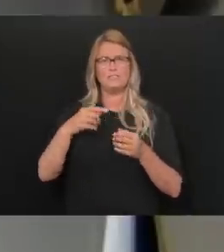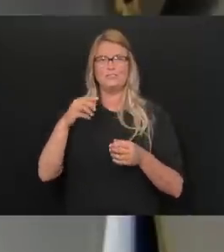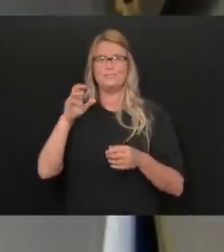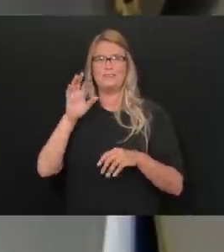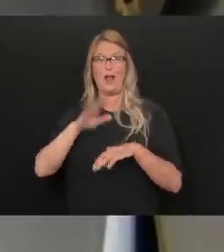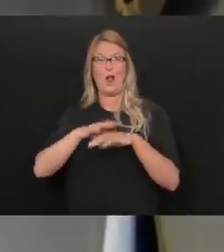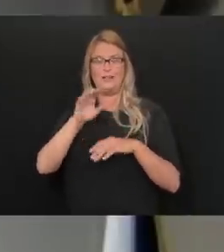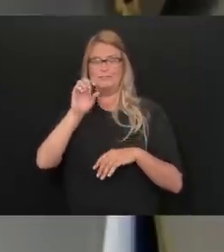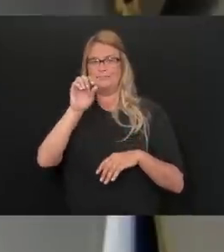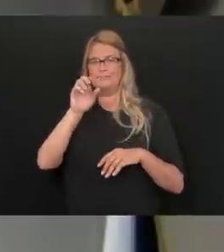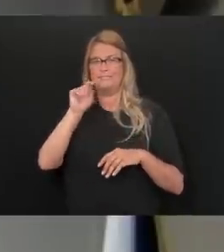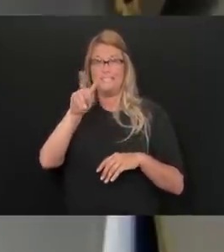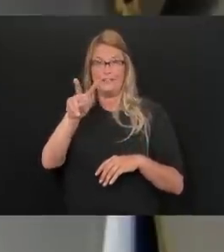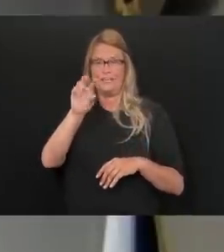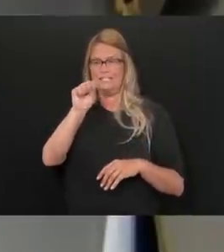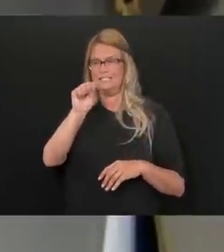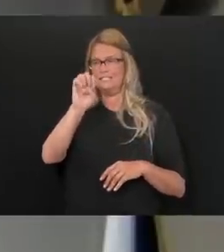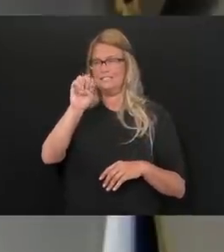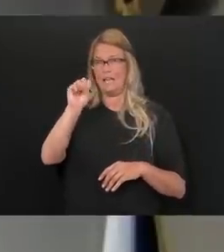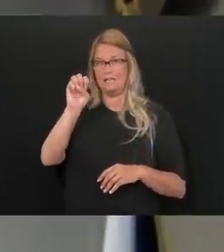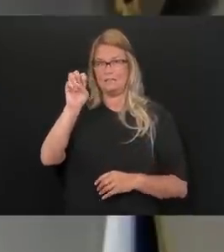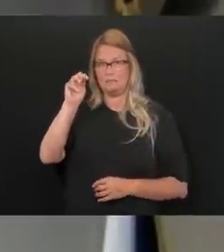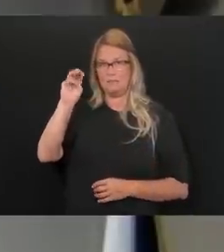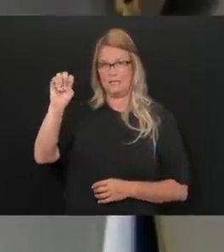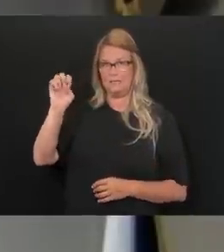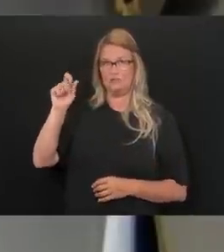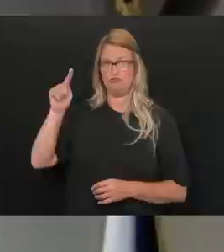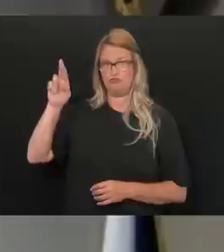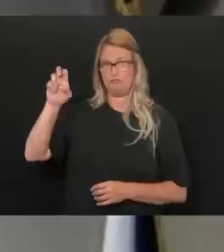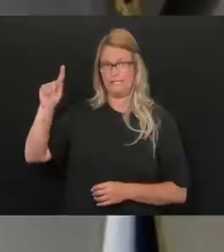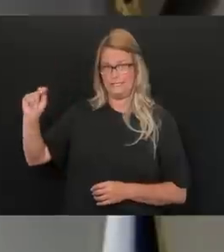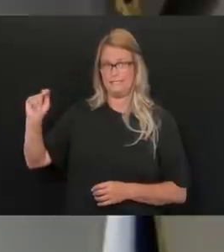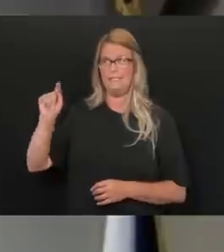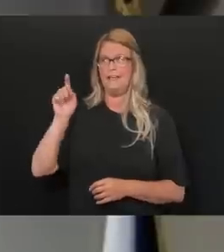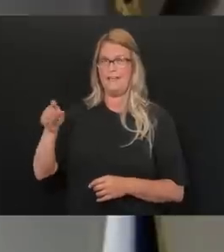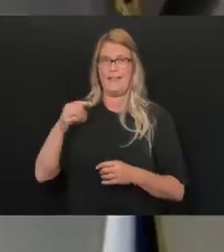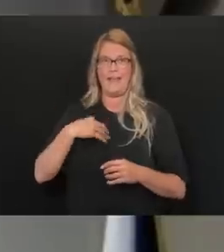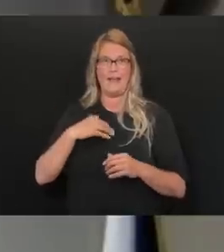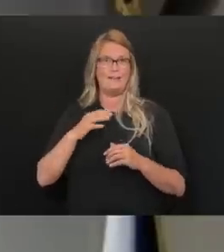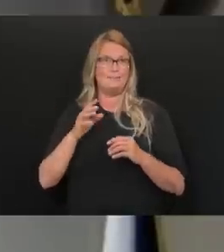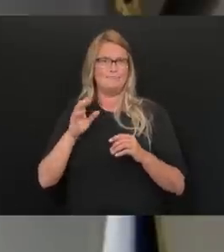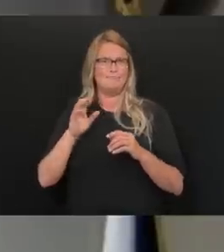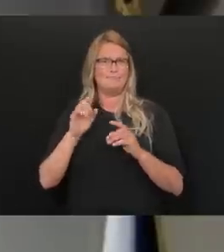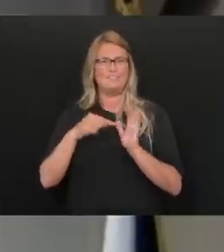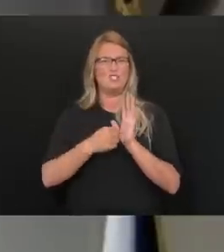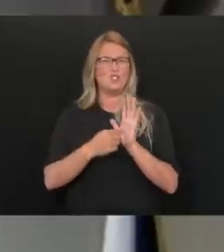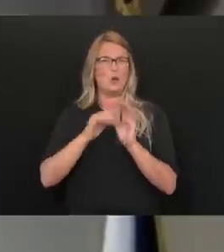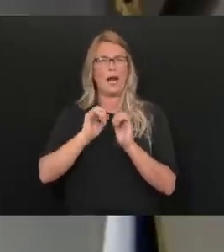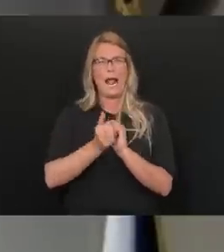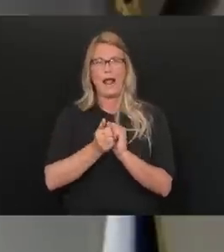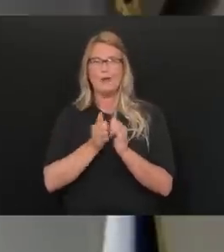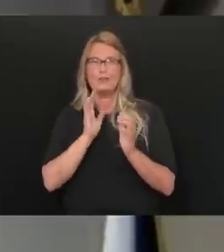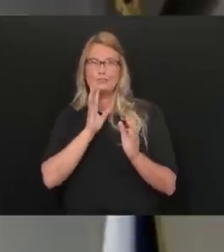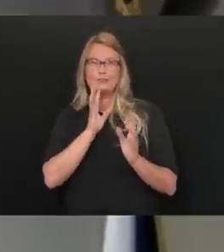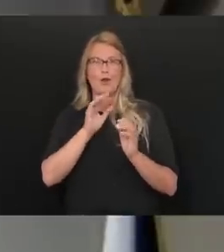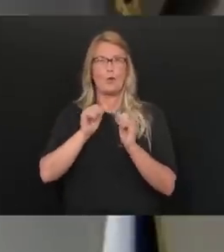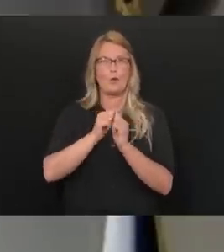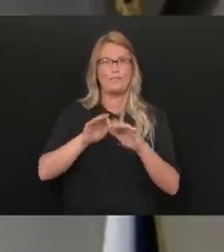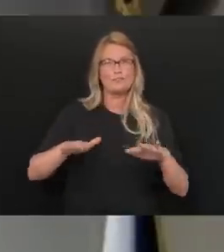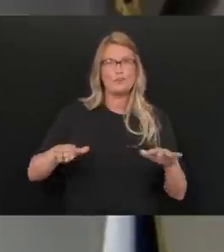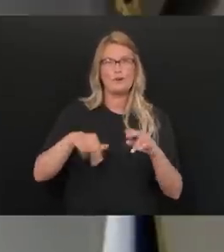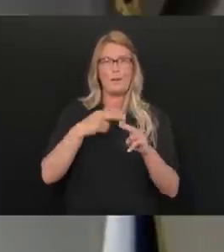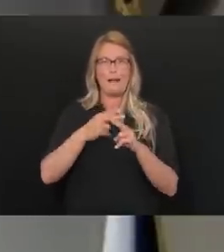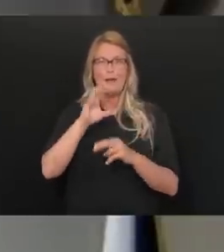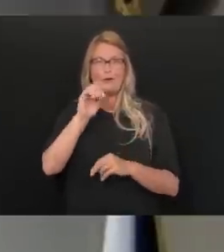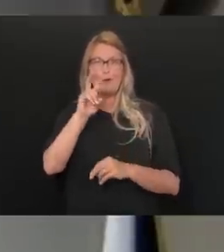others about talking to kids about COVID-19 and the changes that are in the works. And